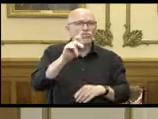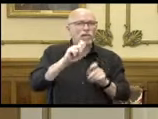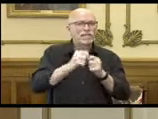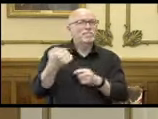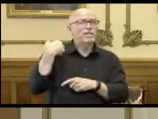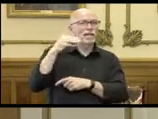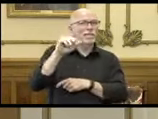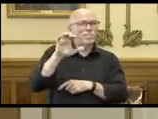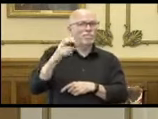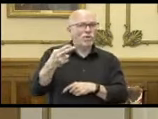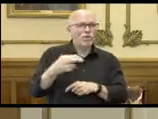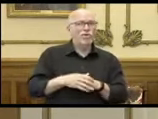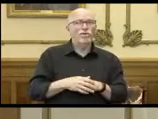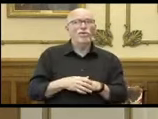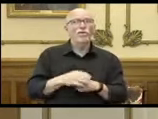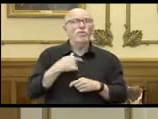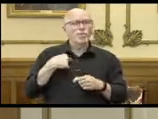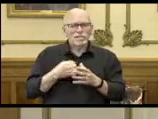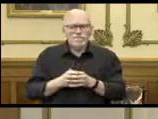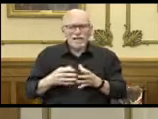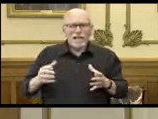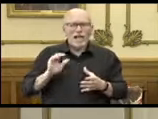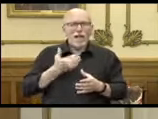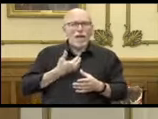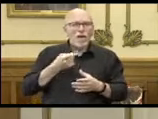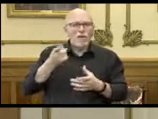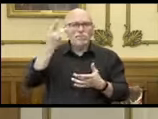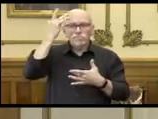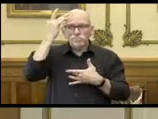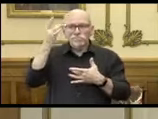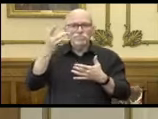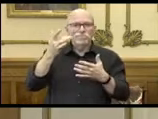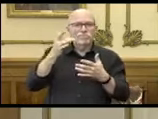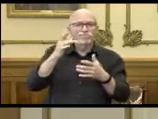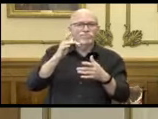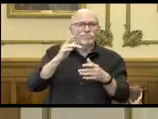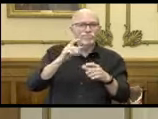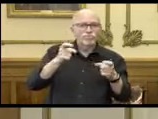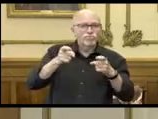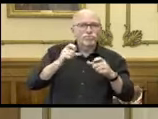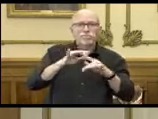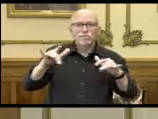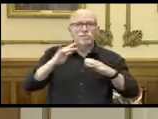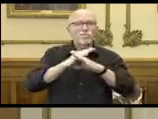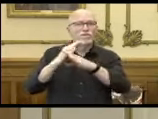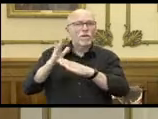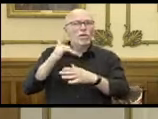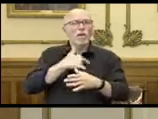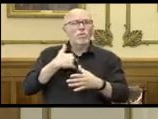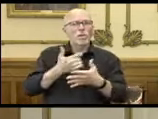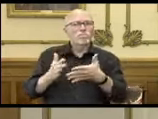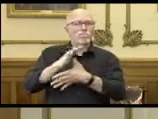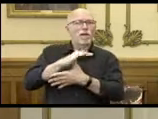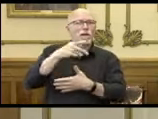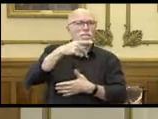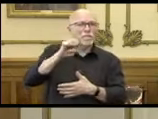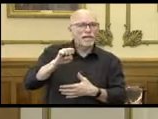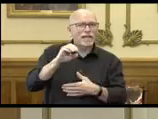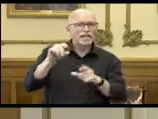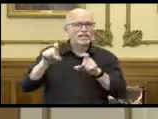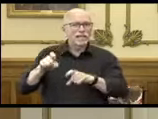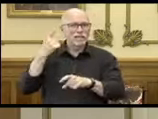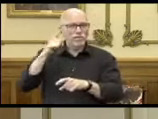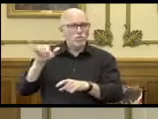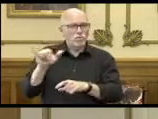March. Why we have expanded infection preventionists around the state and why we prioritize PPE and testing for these